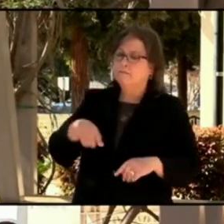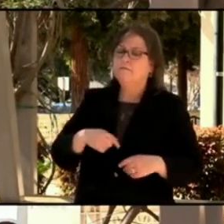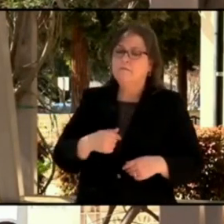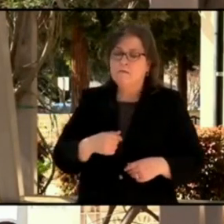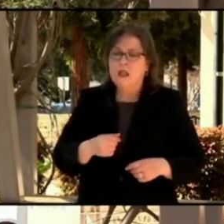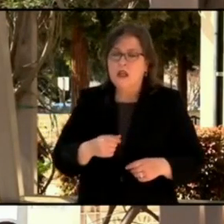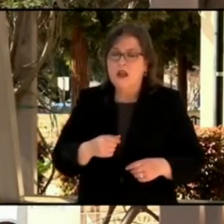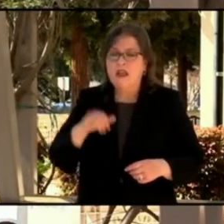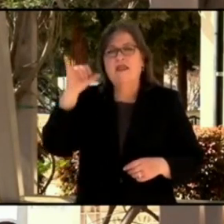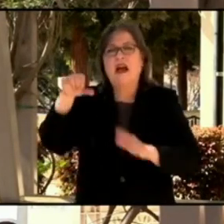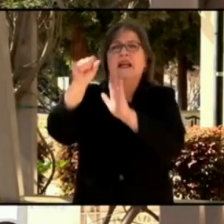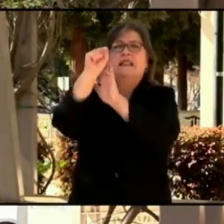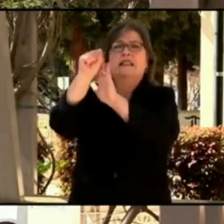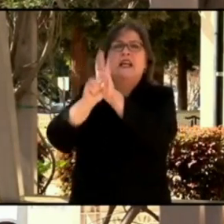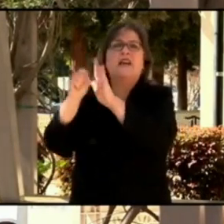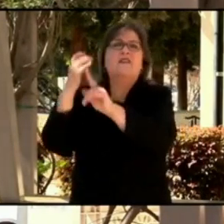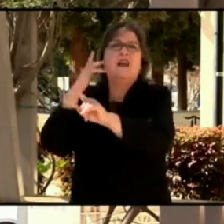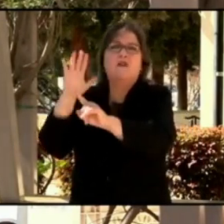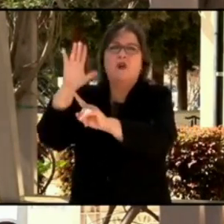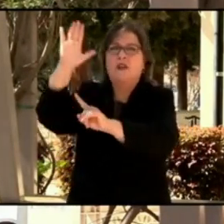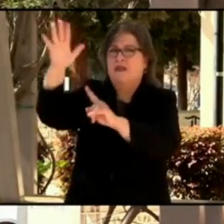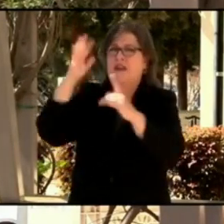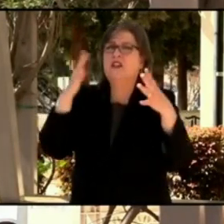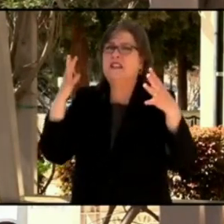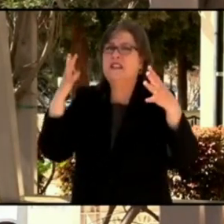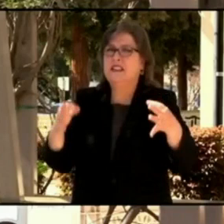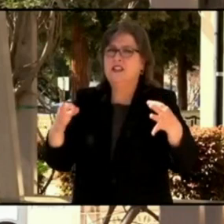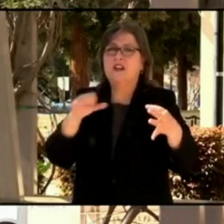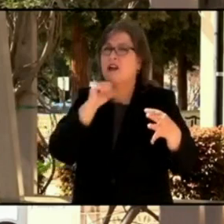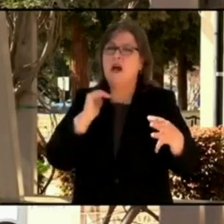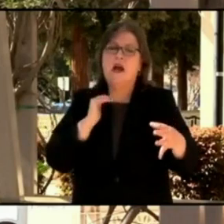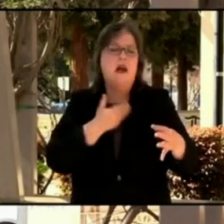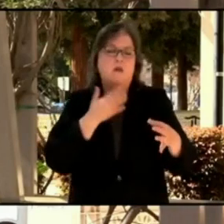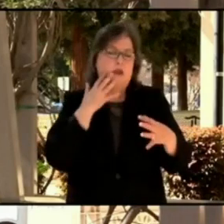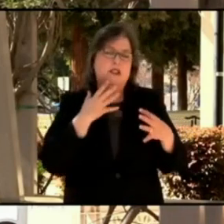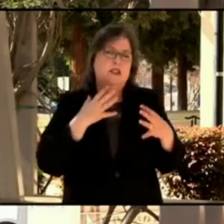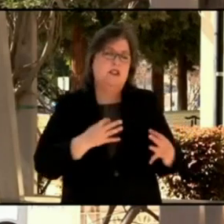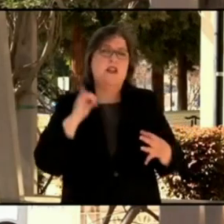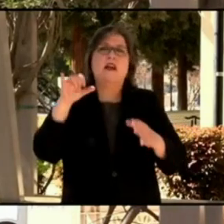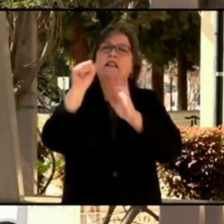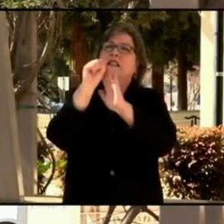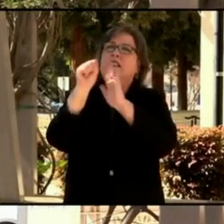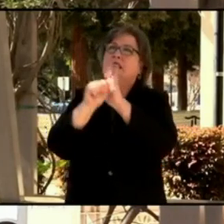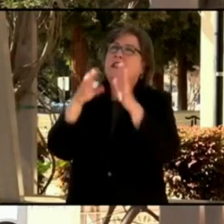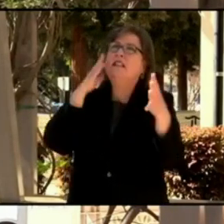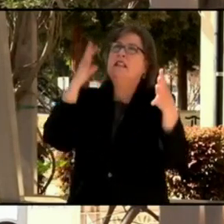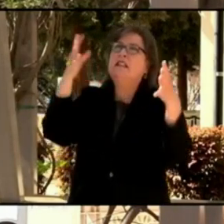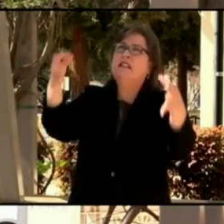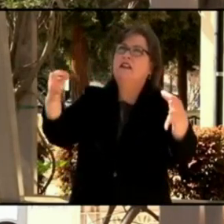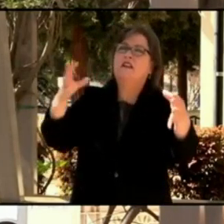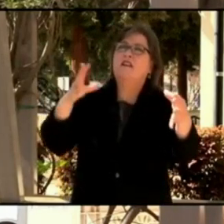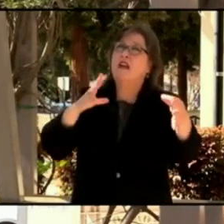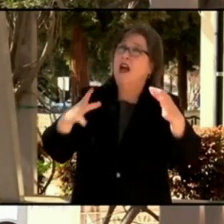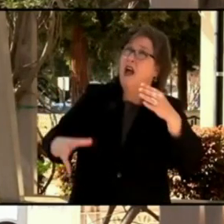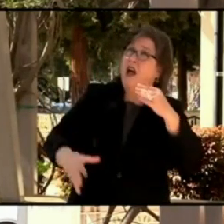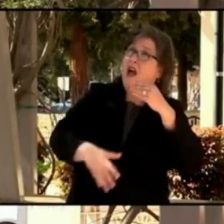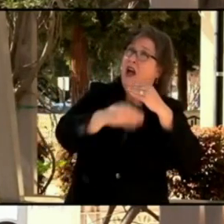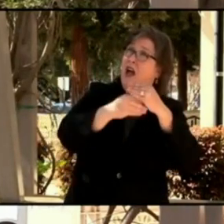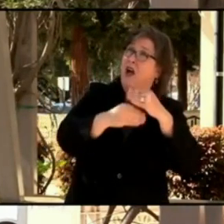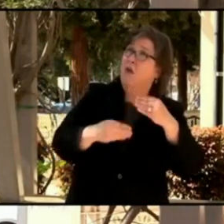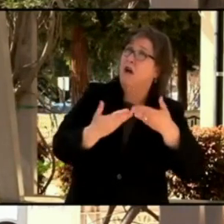Excuse me. I wanted to make a, just add one more thing because I mentioned 71,900 doses.